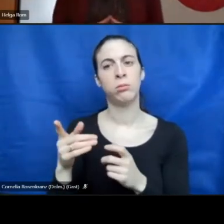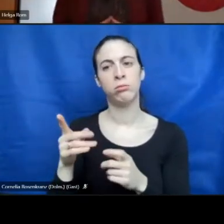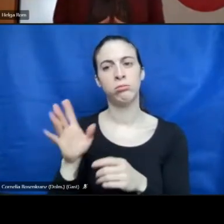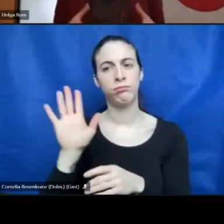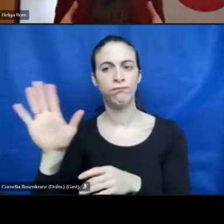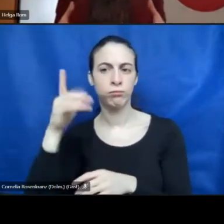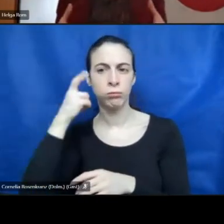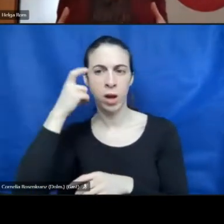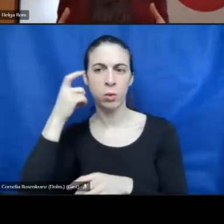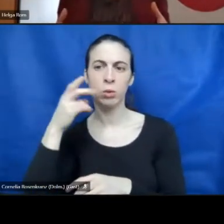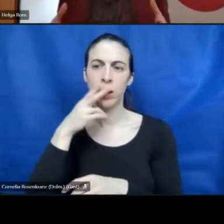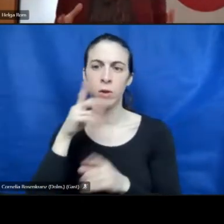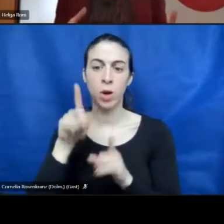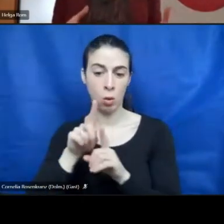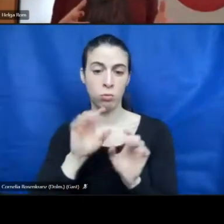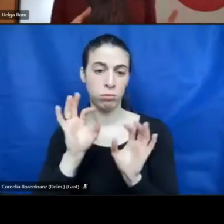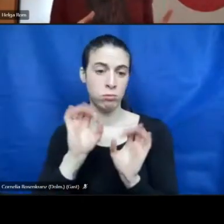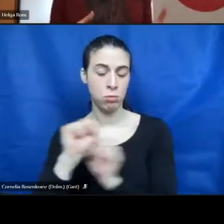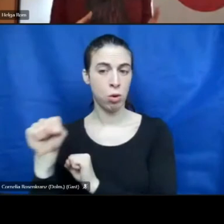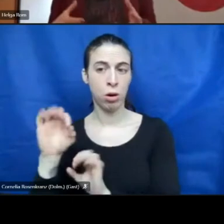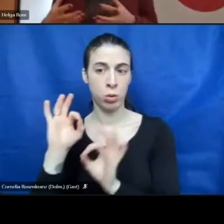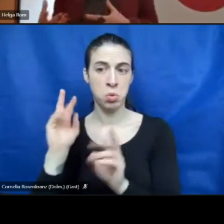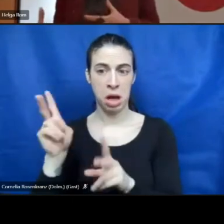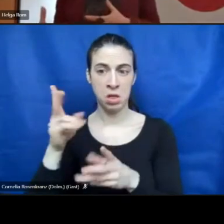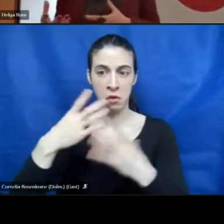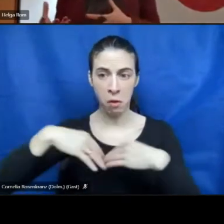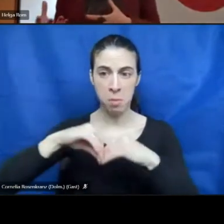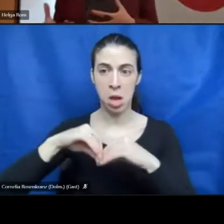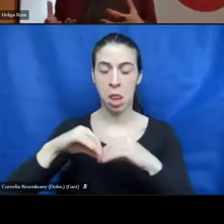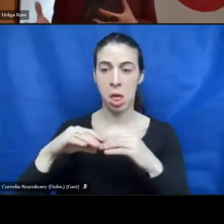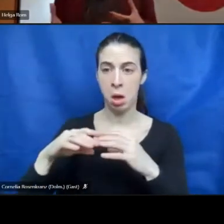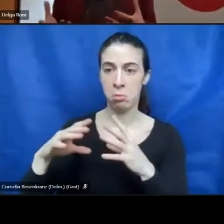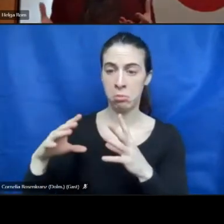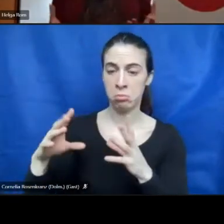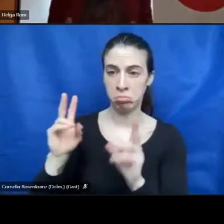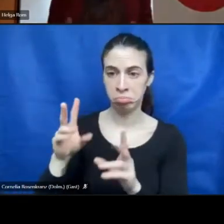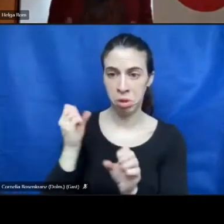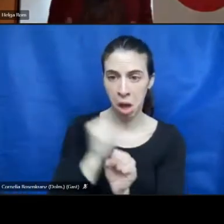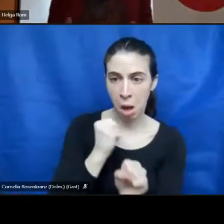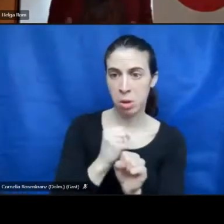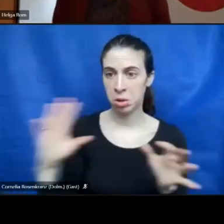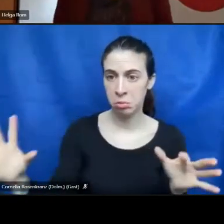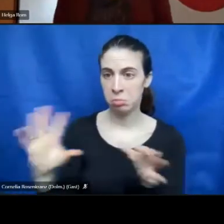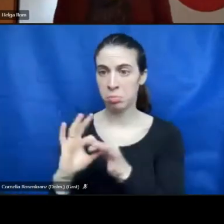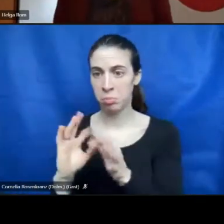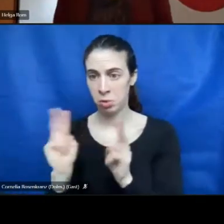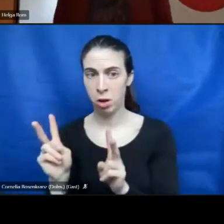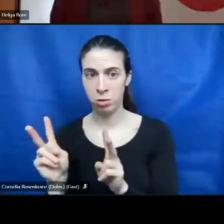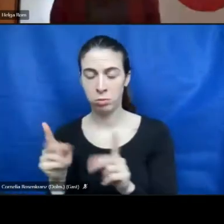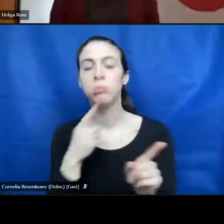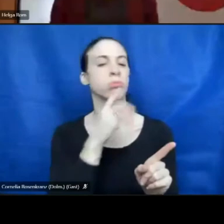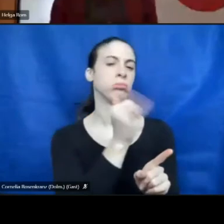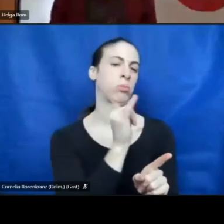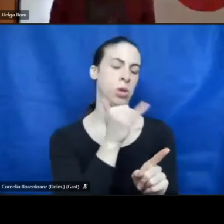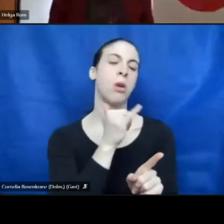a good chance to combine family and working world? It is. Yes.